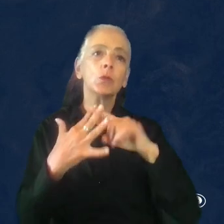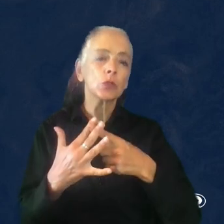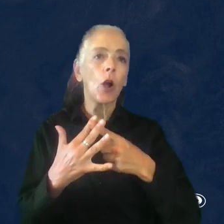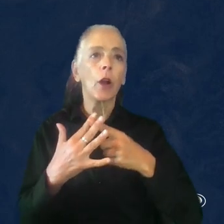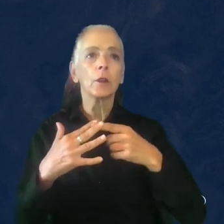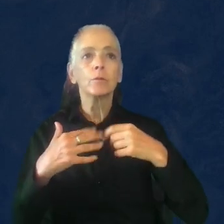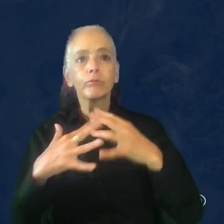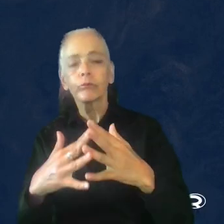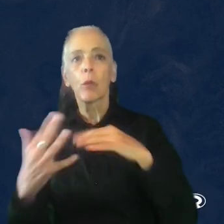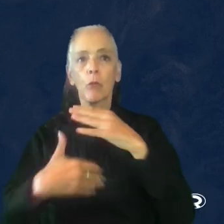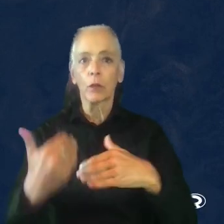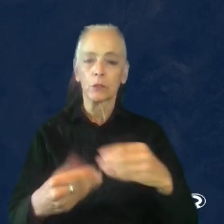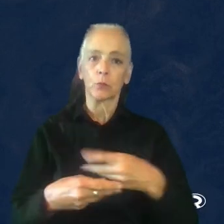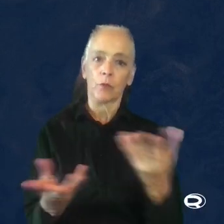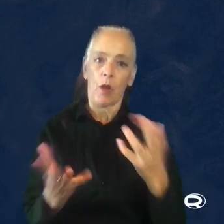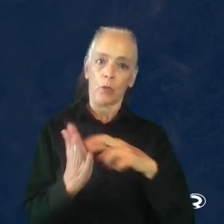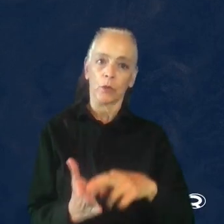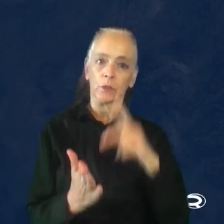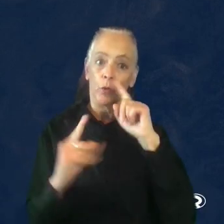so that I could provide research for the teams.